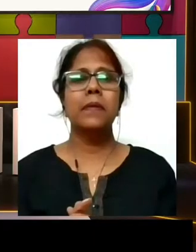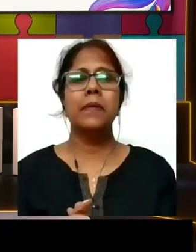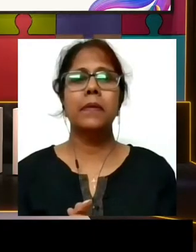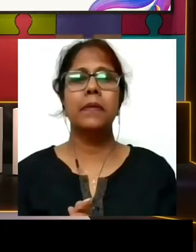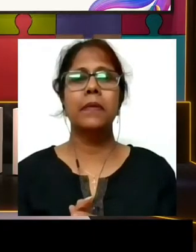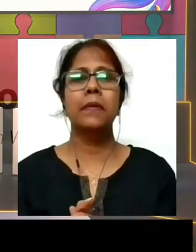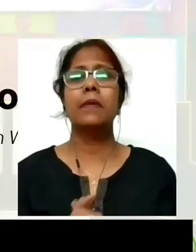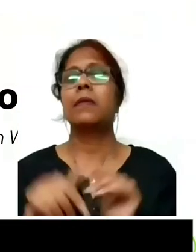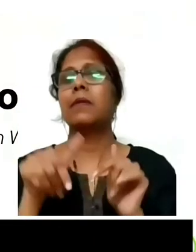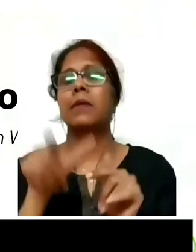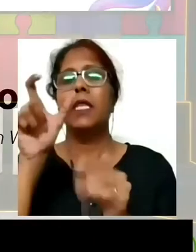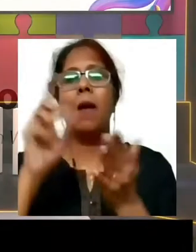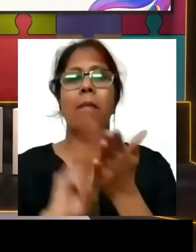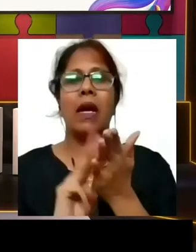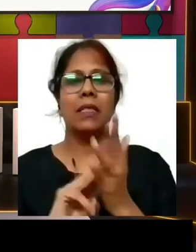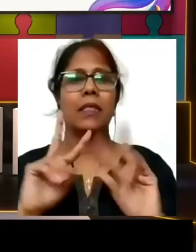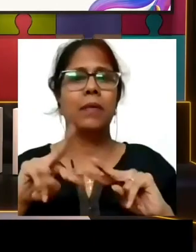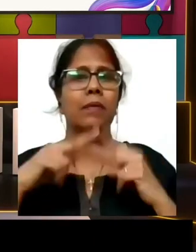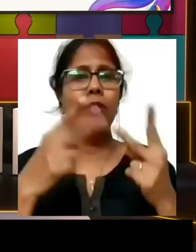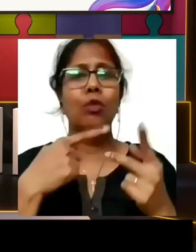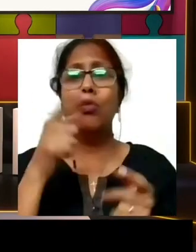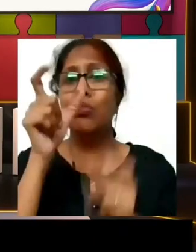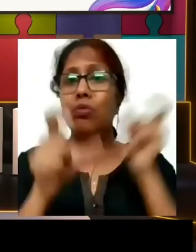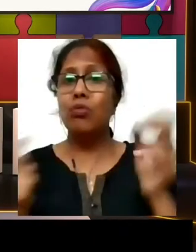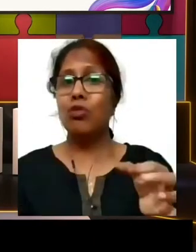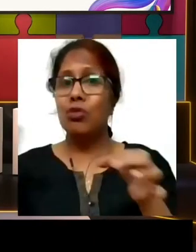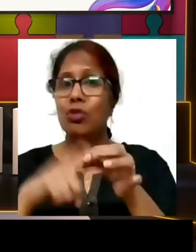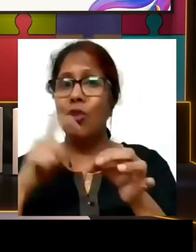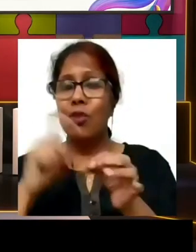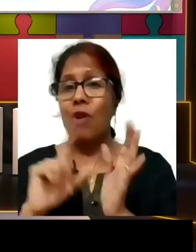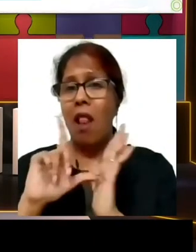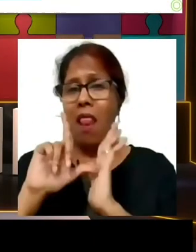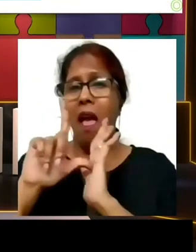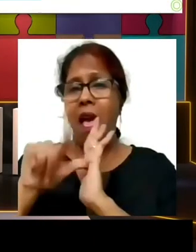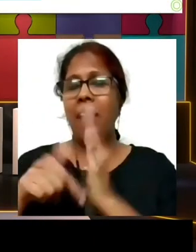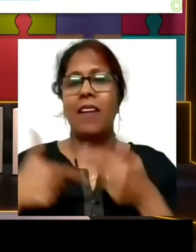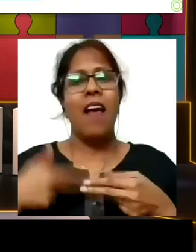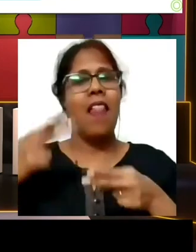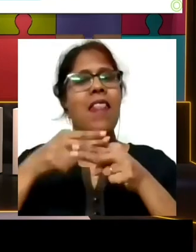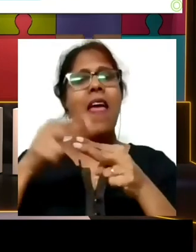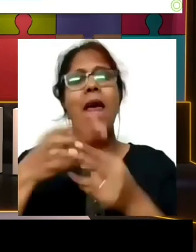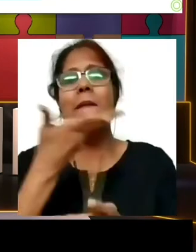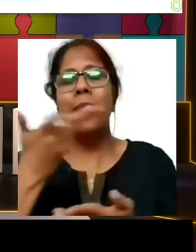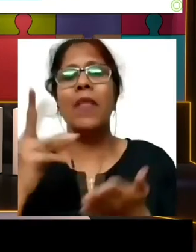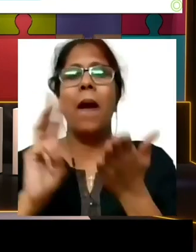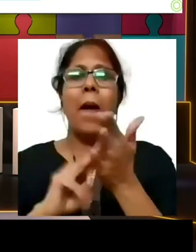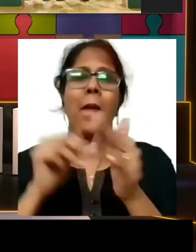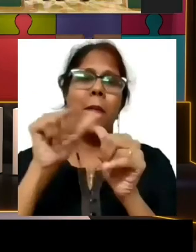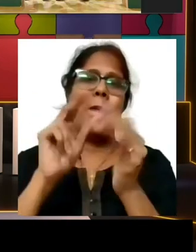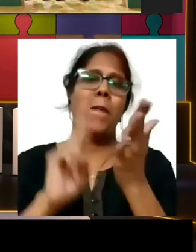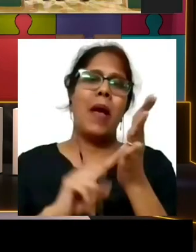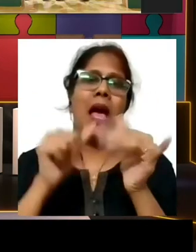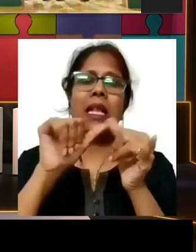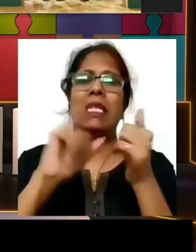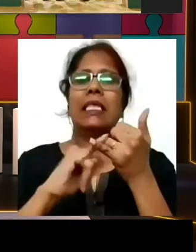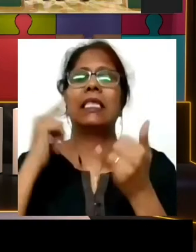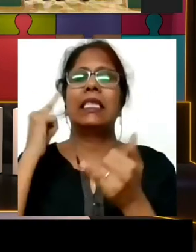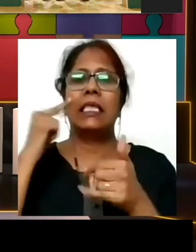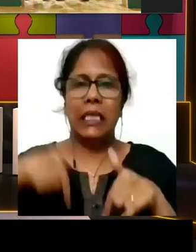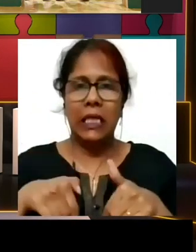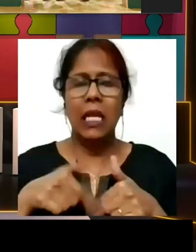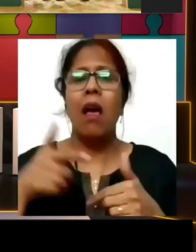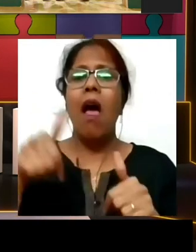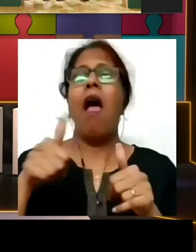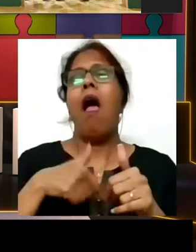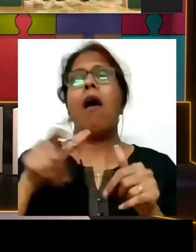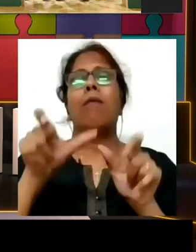For those of you who have joined late, I am Manse Joshi and I am a para athlete. Last year, I won